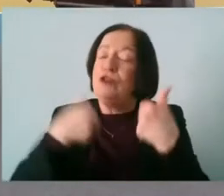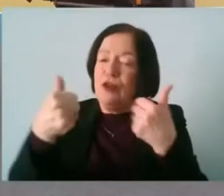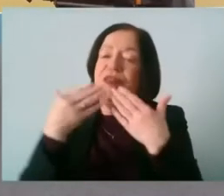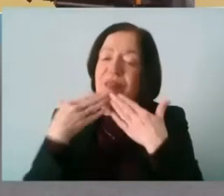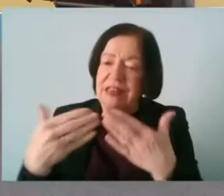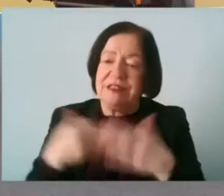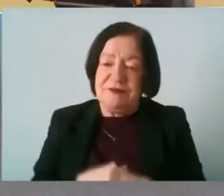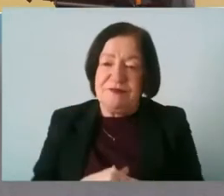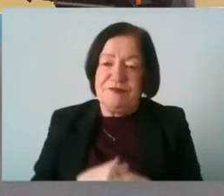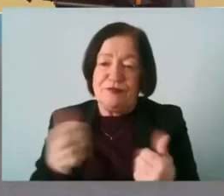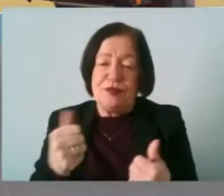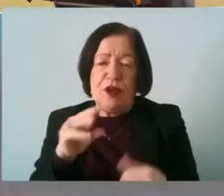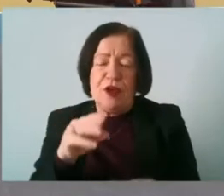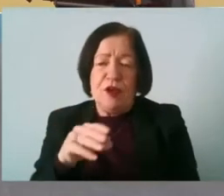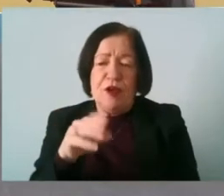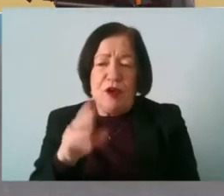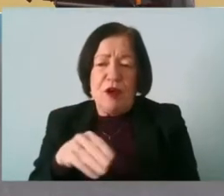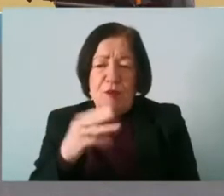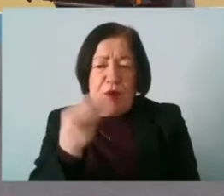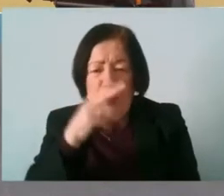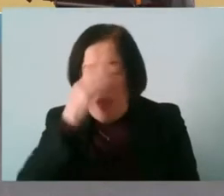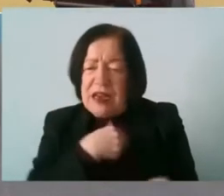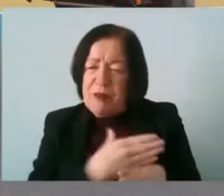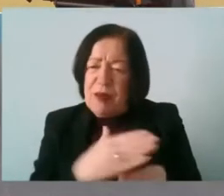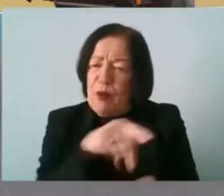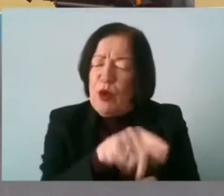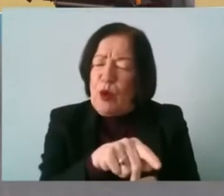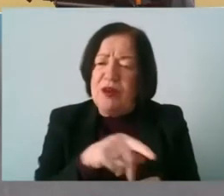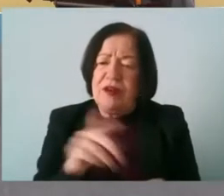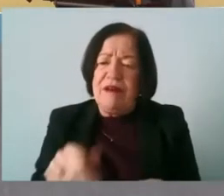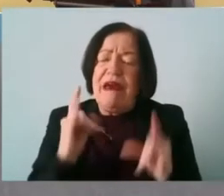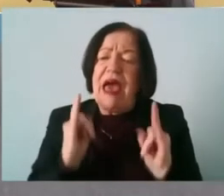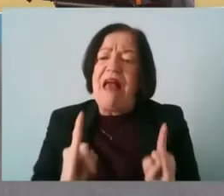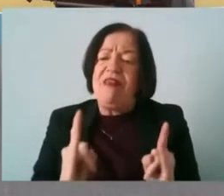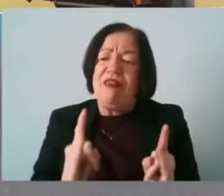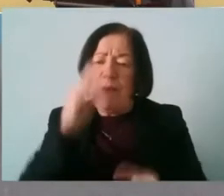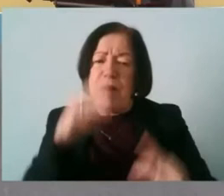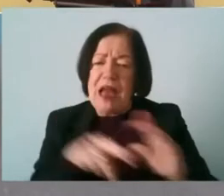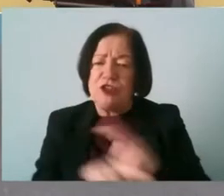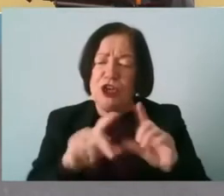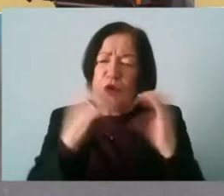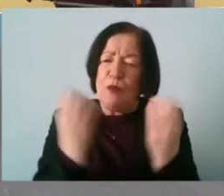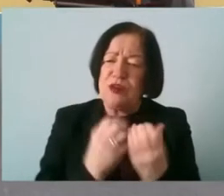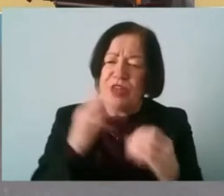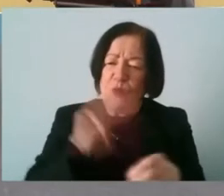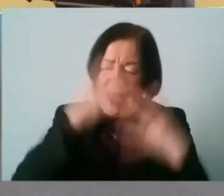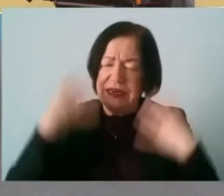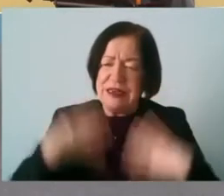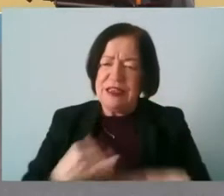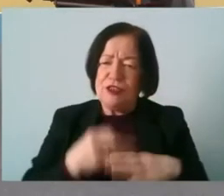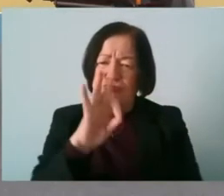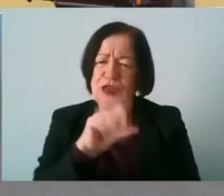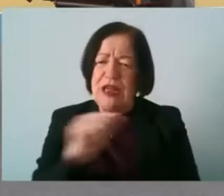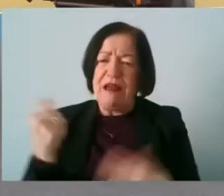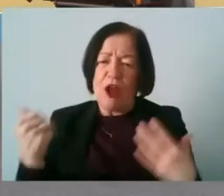that's good Jim Maura if you don't mind if I start with you um I suppose health and health manager and community well-being within the GA it's now kind of very